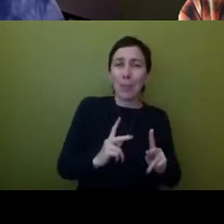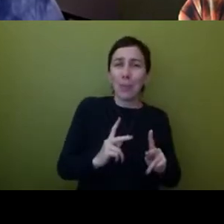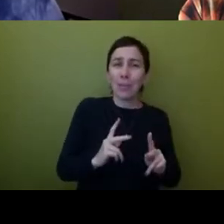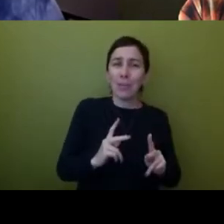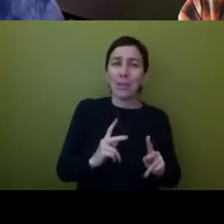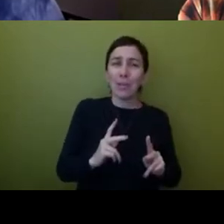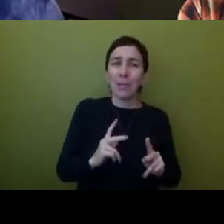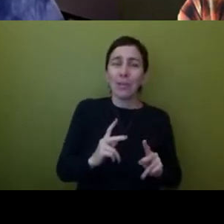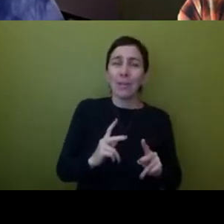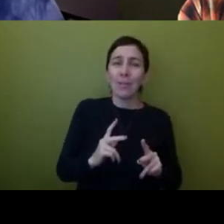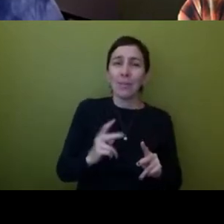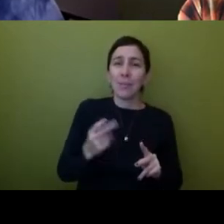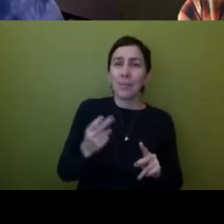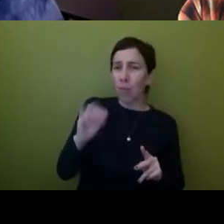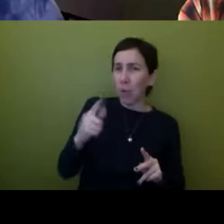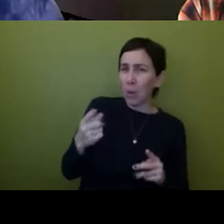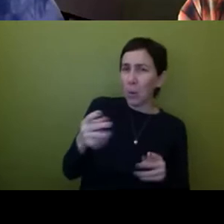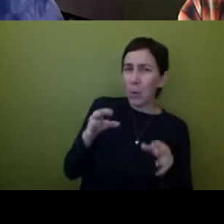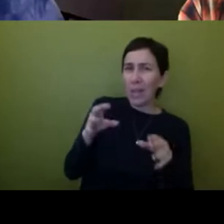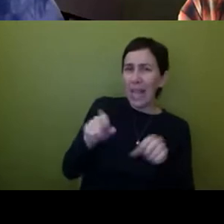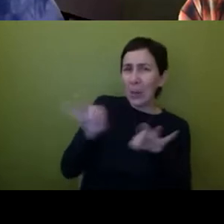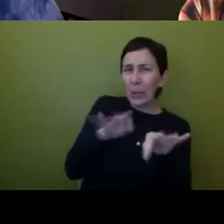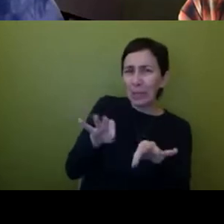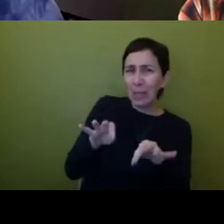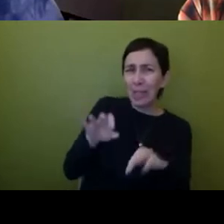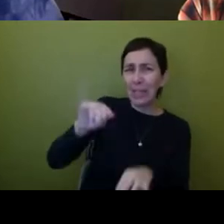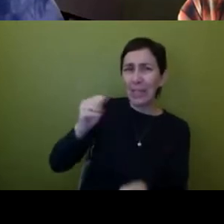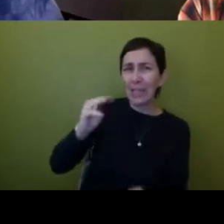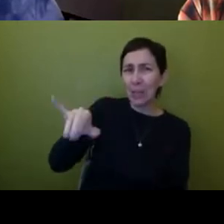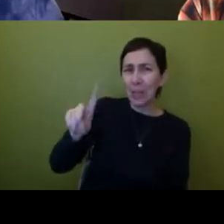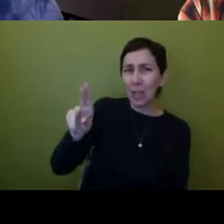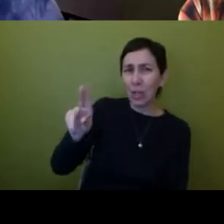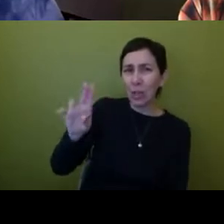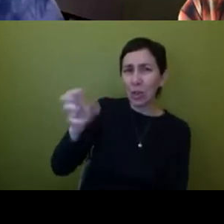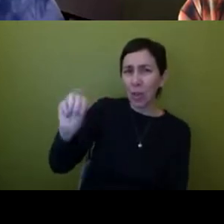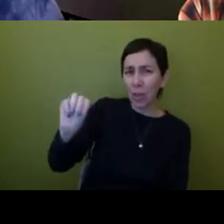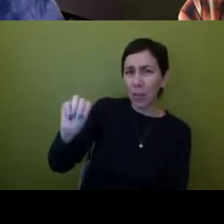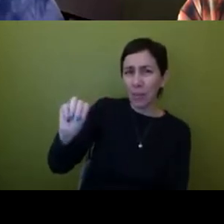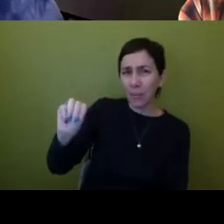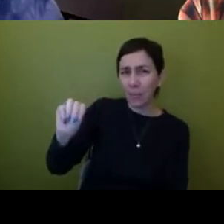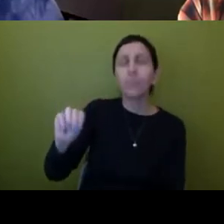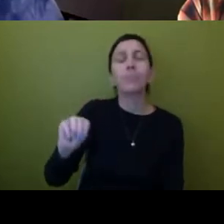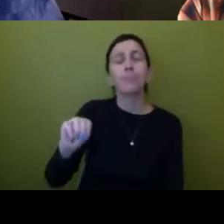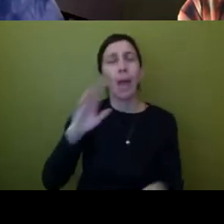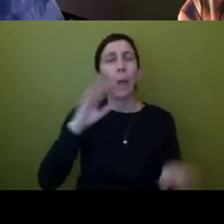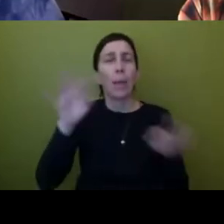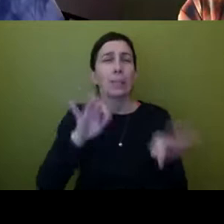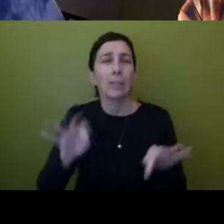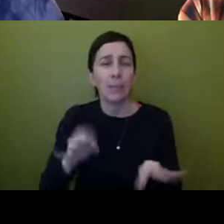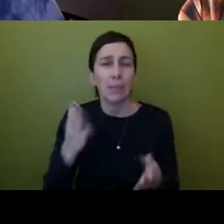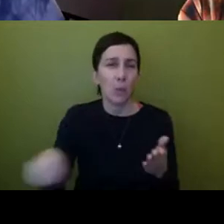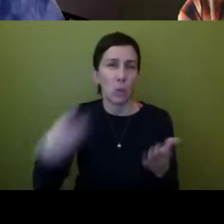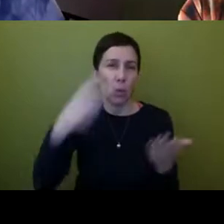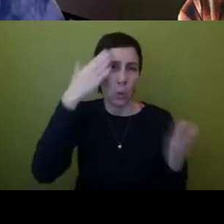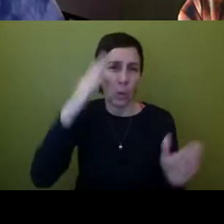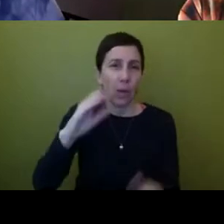context for jimmy durham or do you want me to just because some people may not know go ahead for many of uh that may not know was a